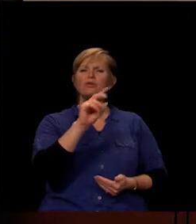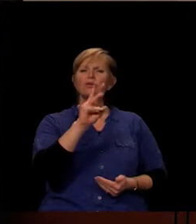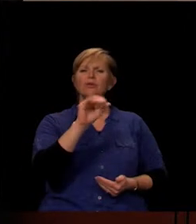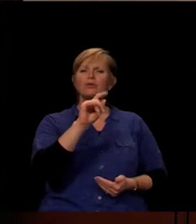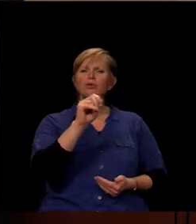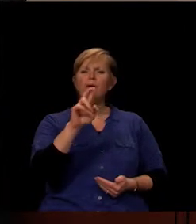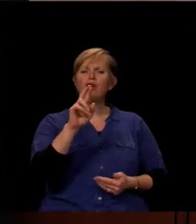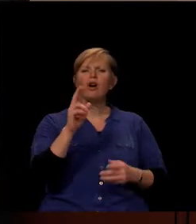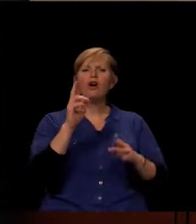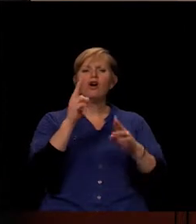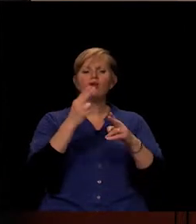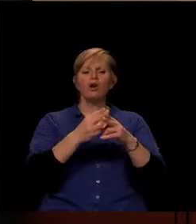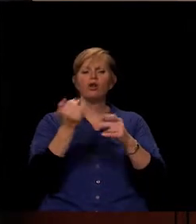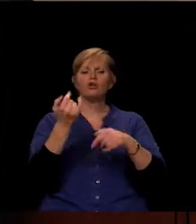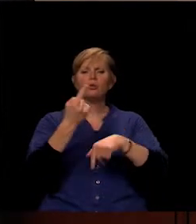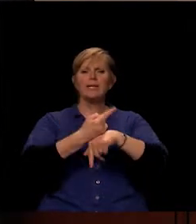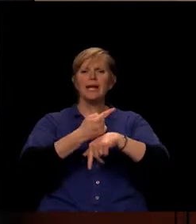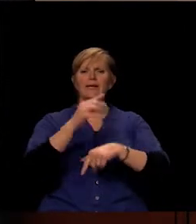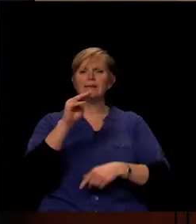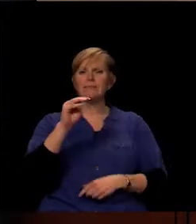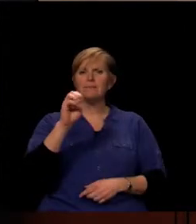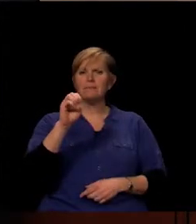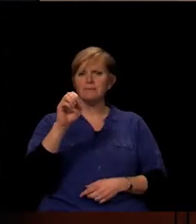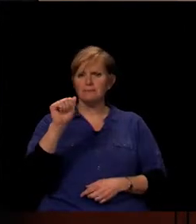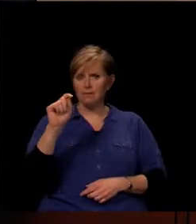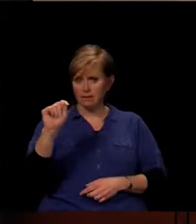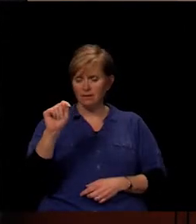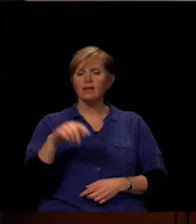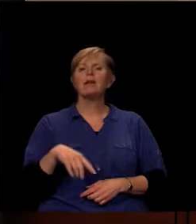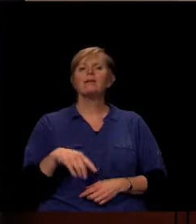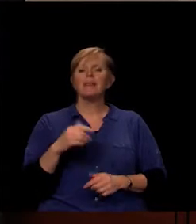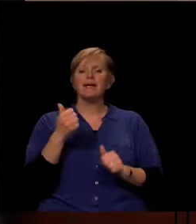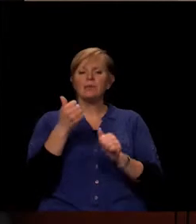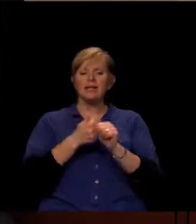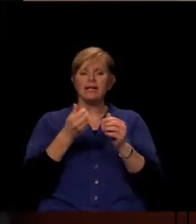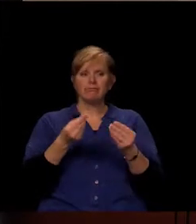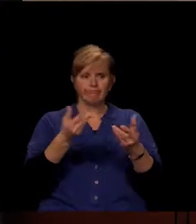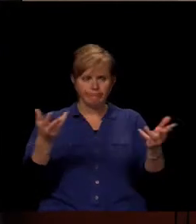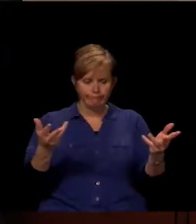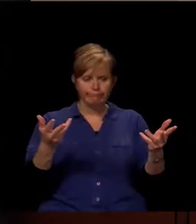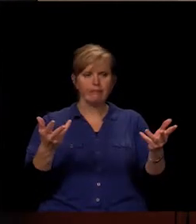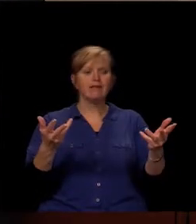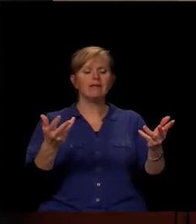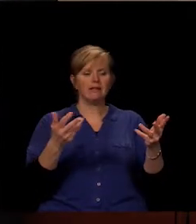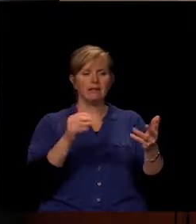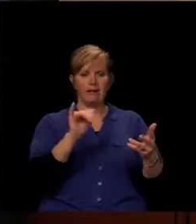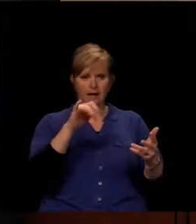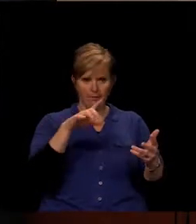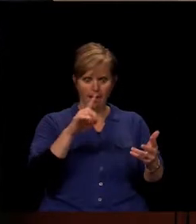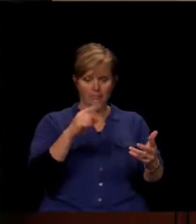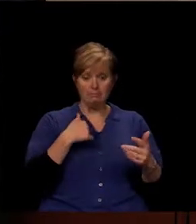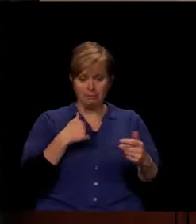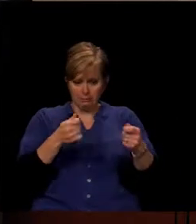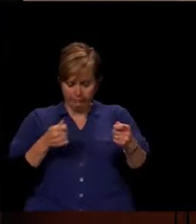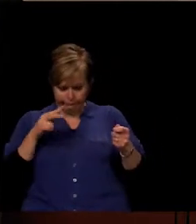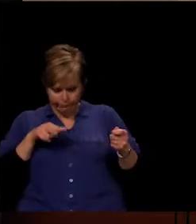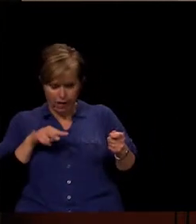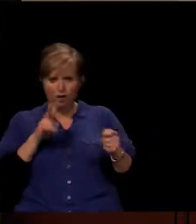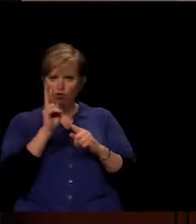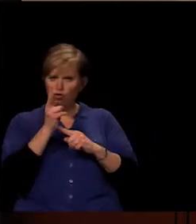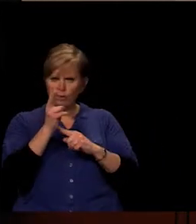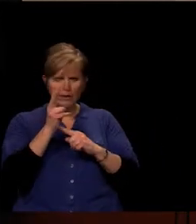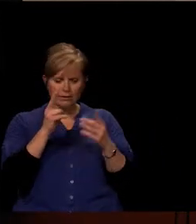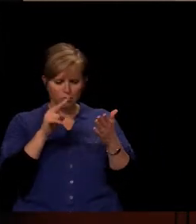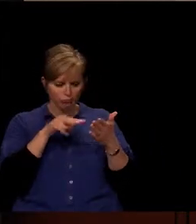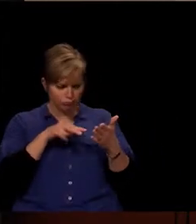and we each were assigned an iPad, including me. We had two minutes to read it. And then, just like a blog, we started firing